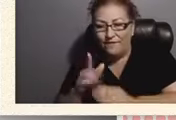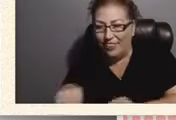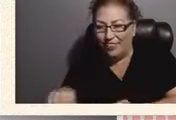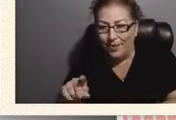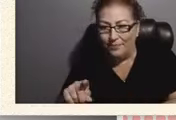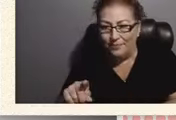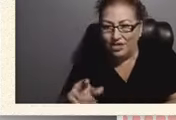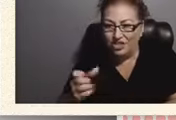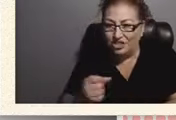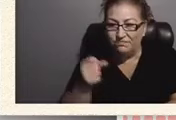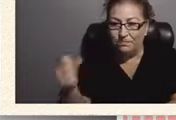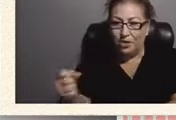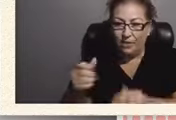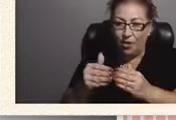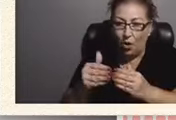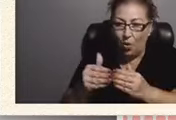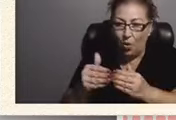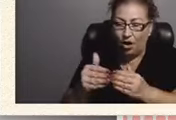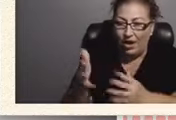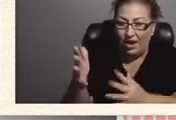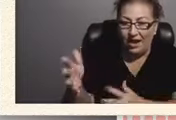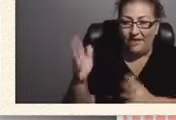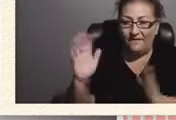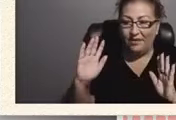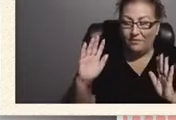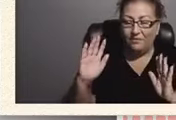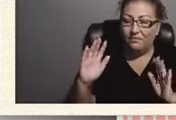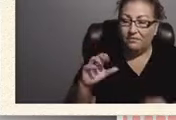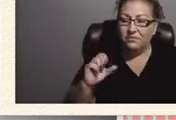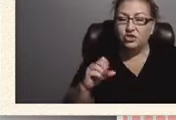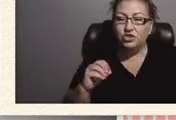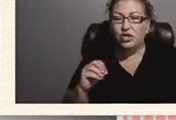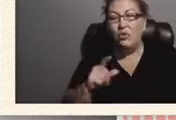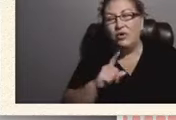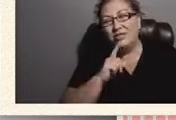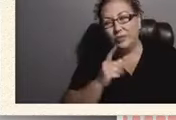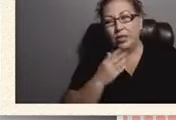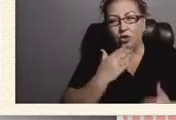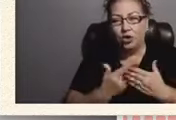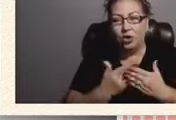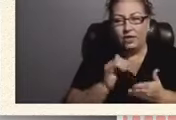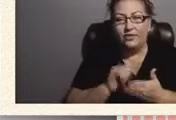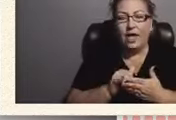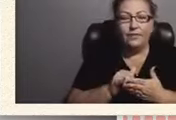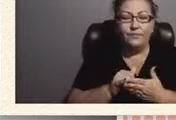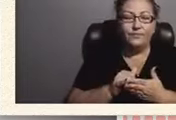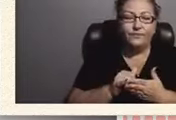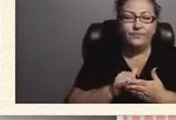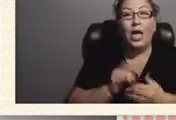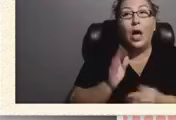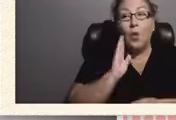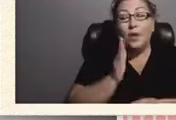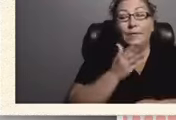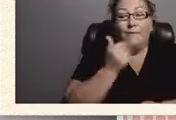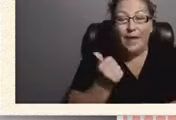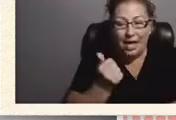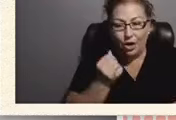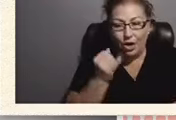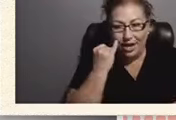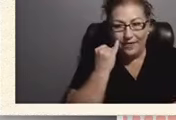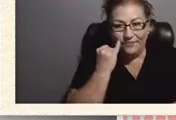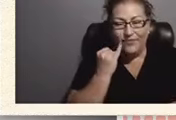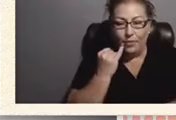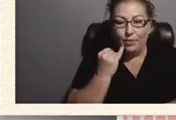corner so um it's good that it would have been better if they would have been on it right when